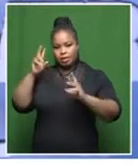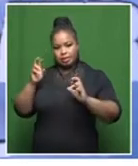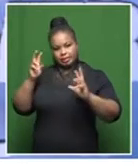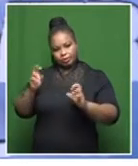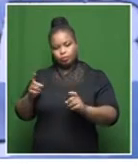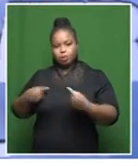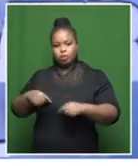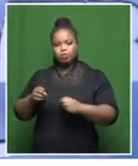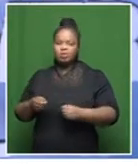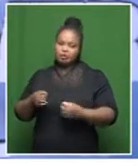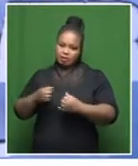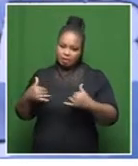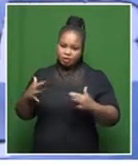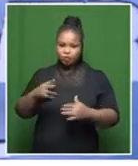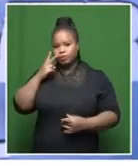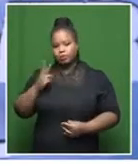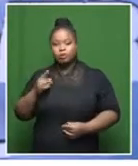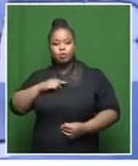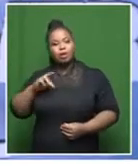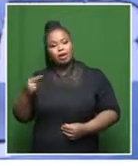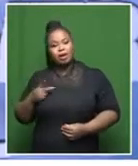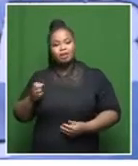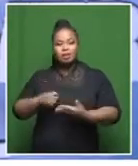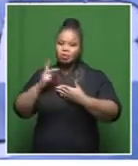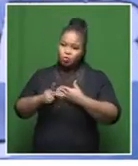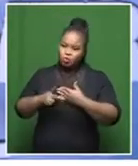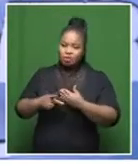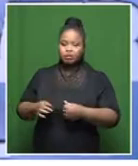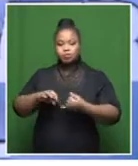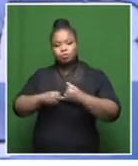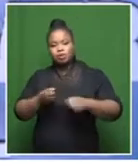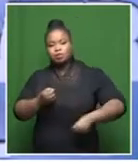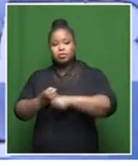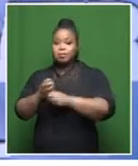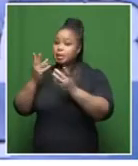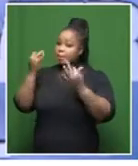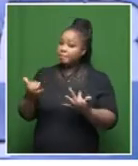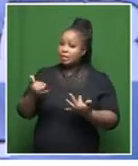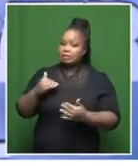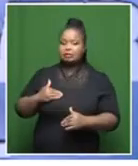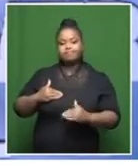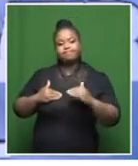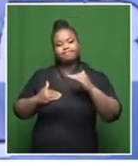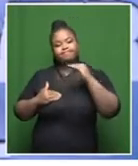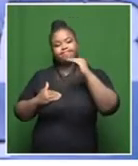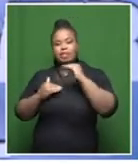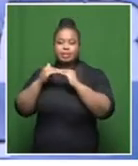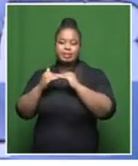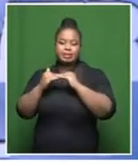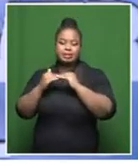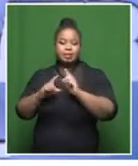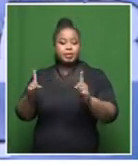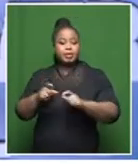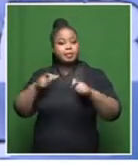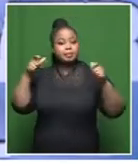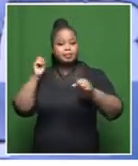dealing with. I think there's certain projects they try and support, but their budgets are so limited. But the big impact will be